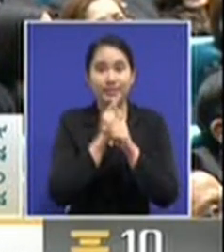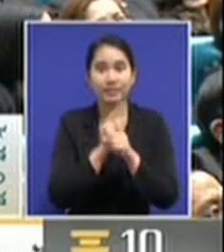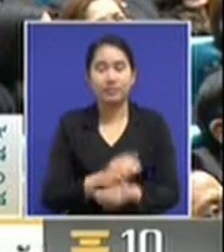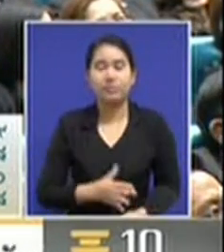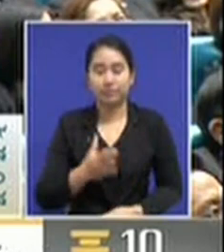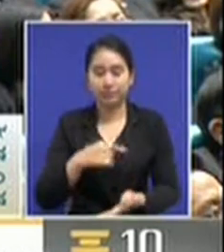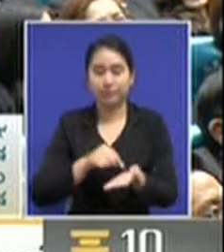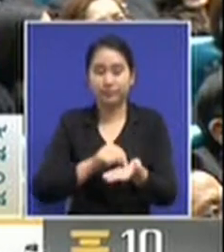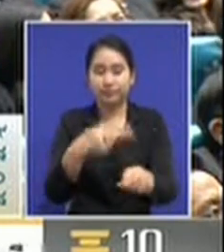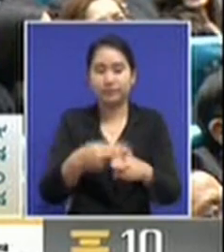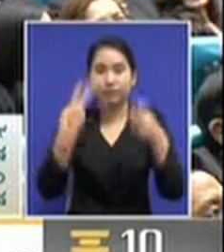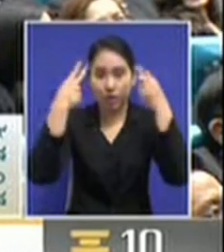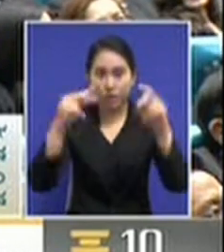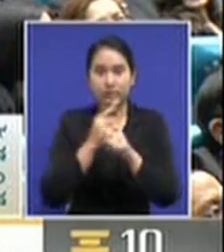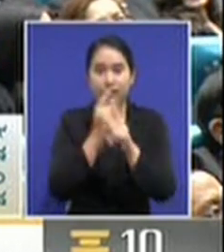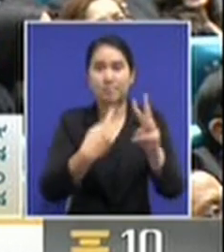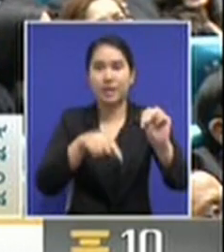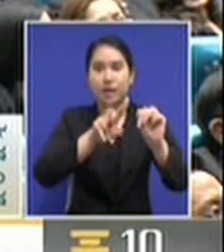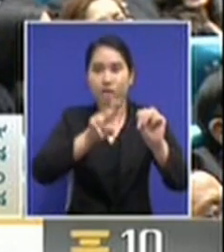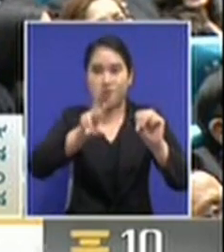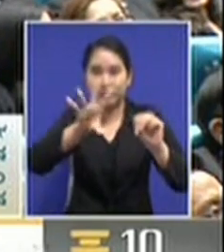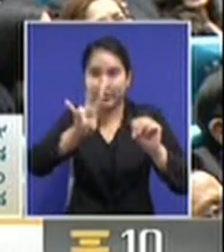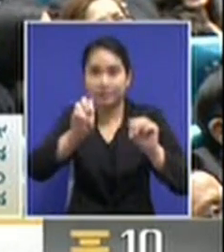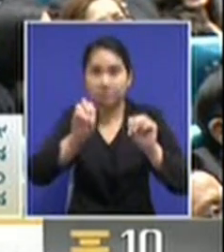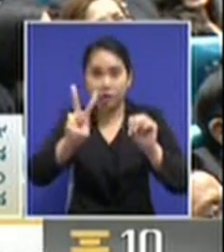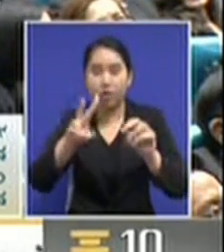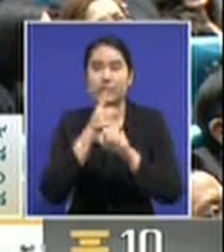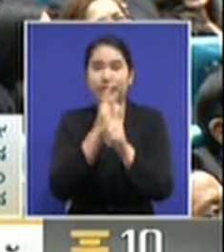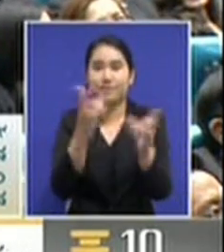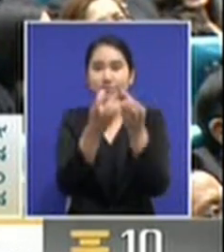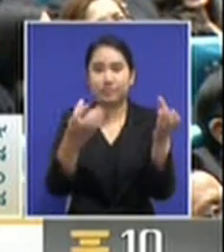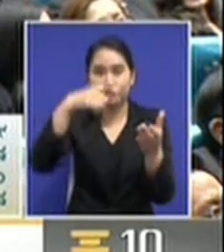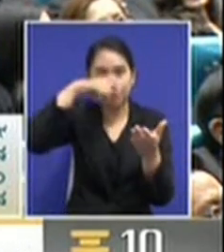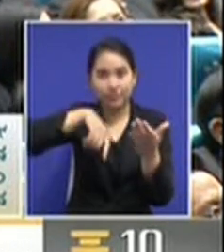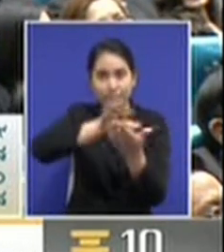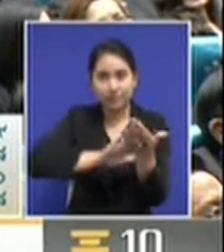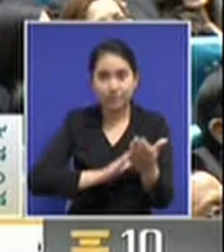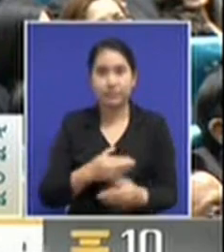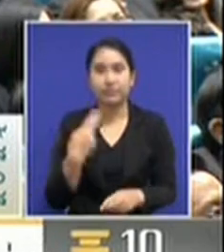Raised by Mr. Natapon Thibsu Wang from Phalang Pashawath Party.